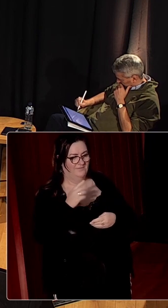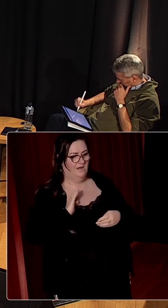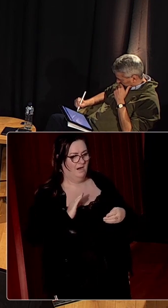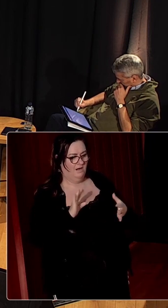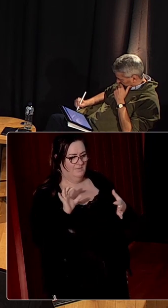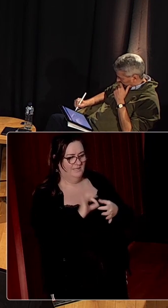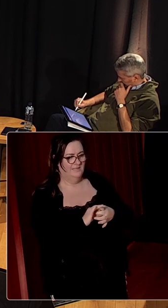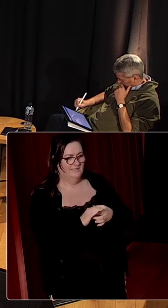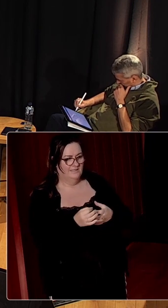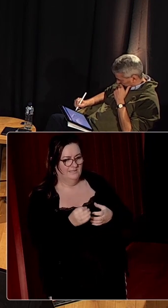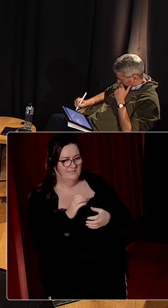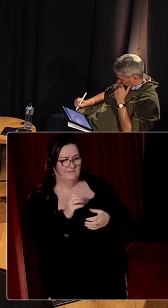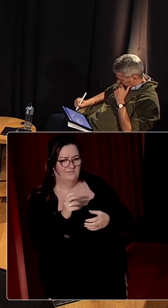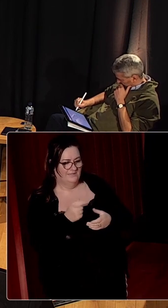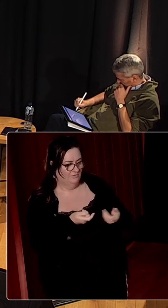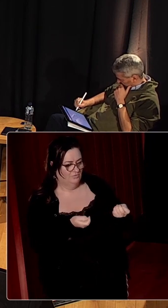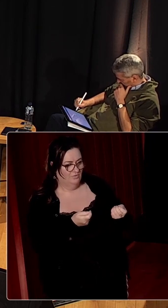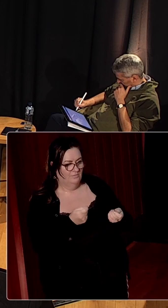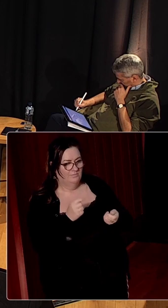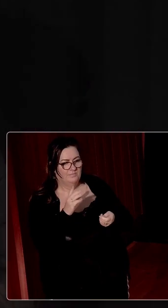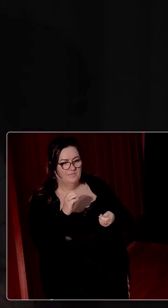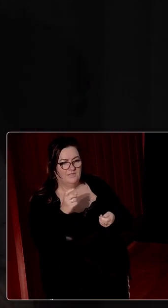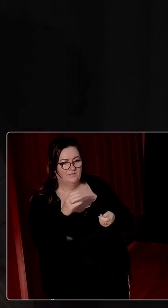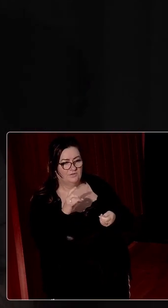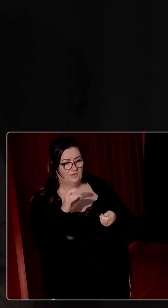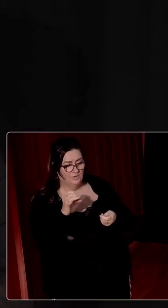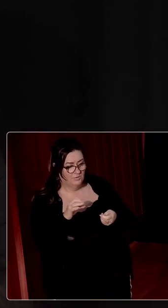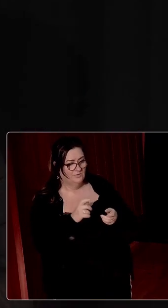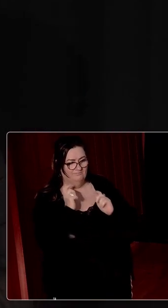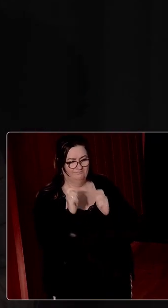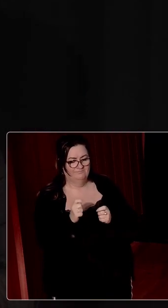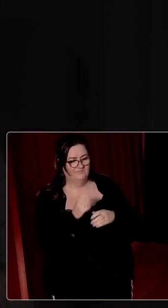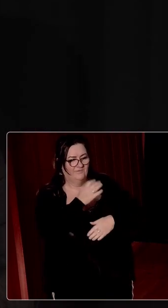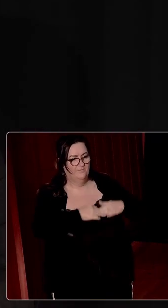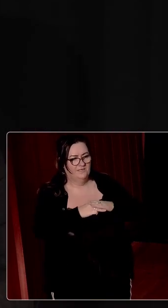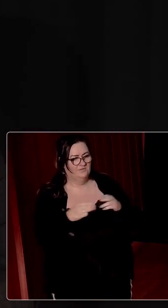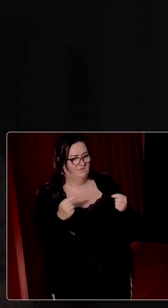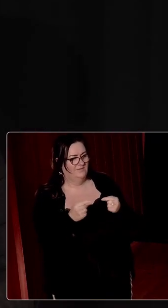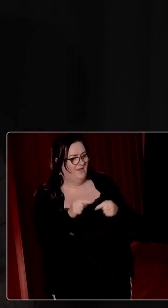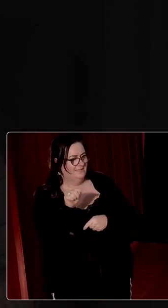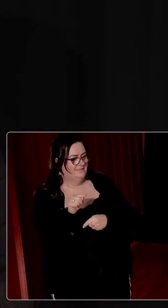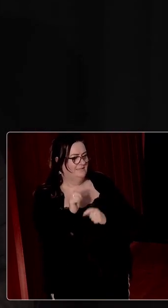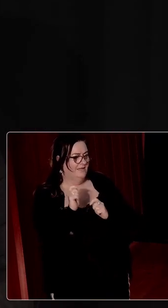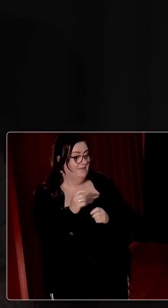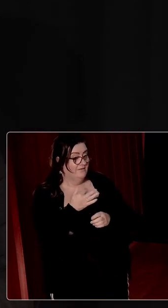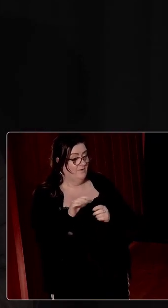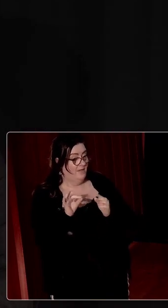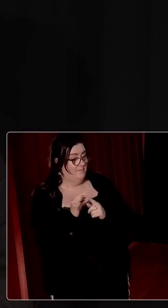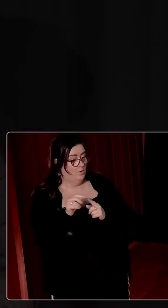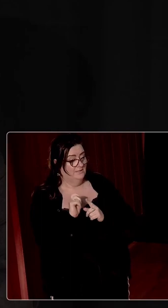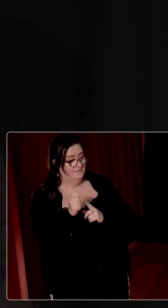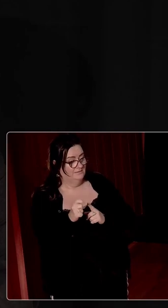under civilian control. The appointment of Peter Hughes as the civilian minister for defence. So from that point I think